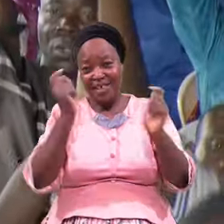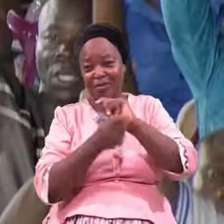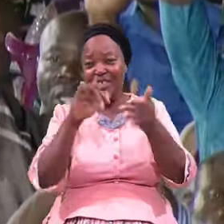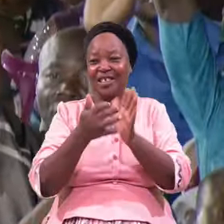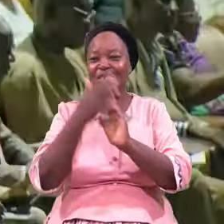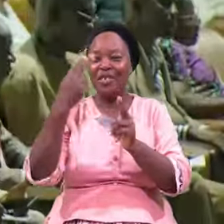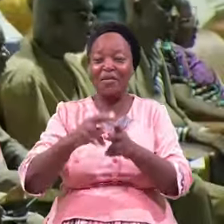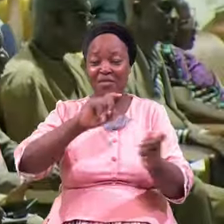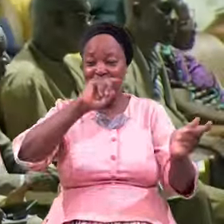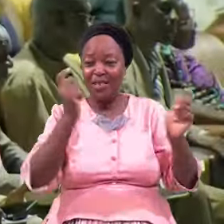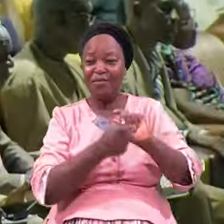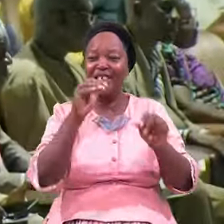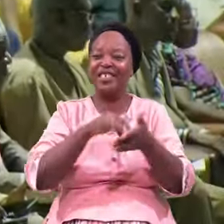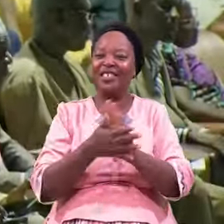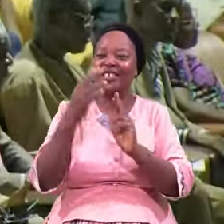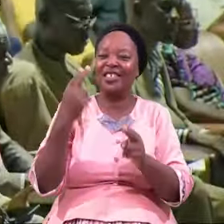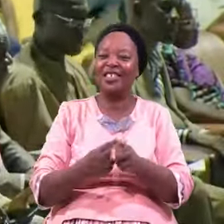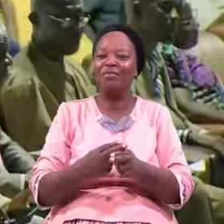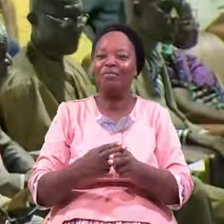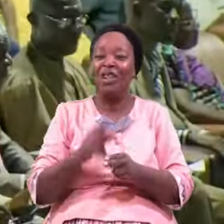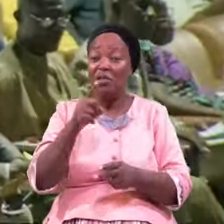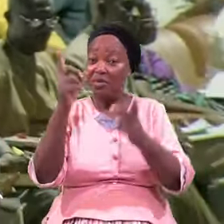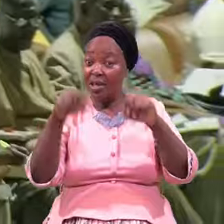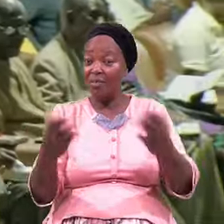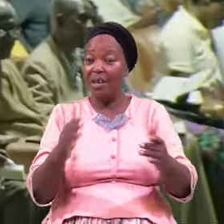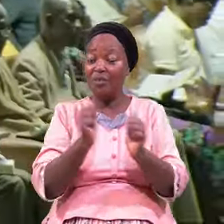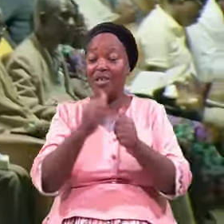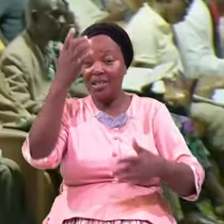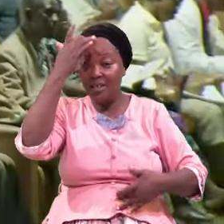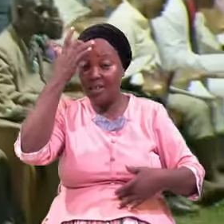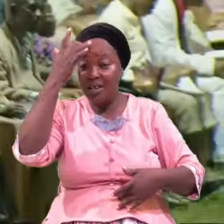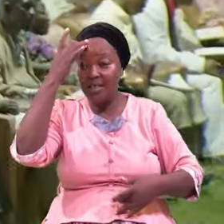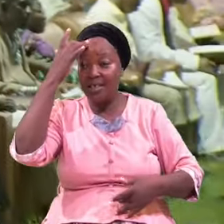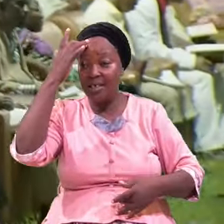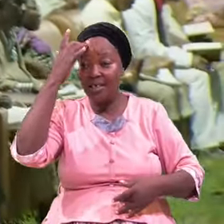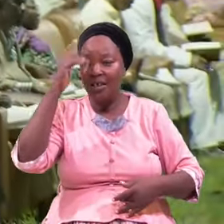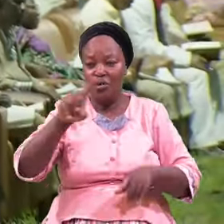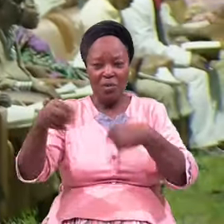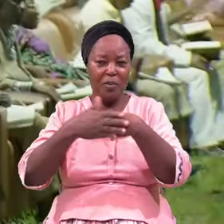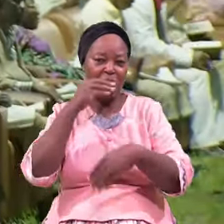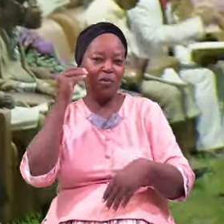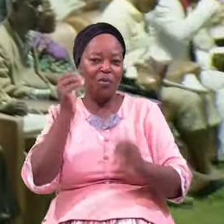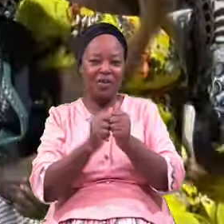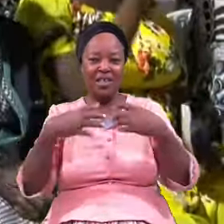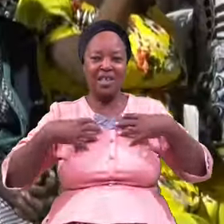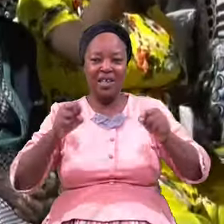Transformation You Came With Sickness You Go Back Home With Healing